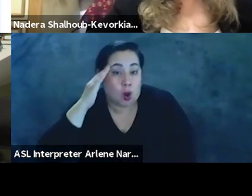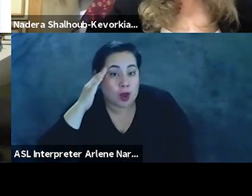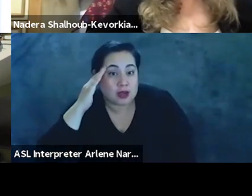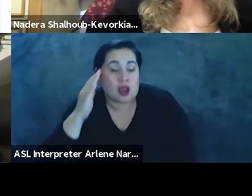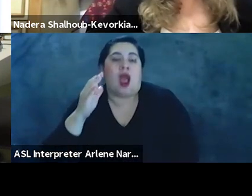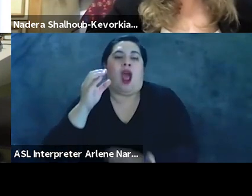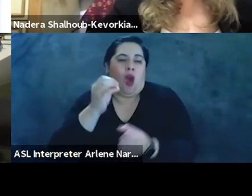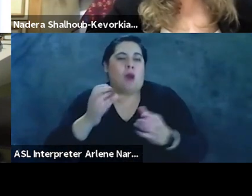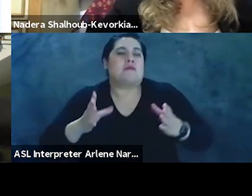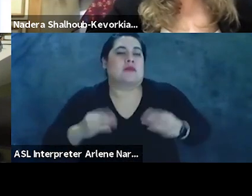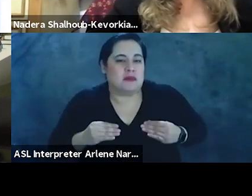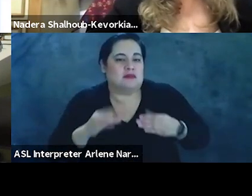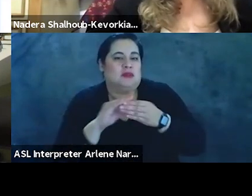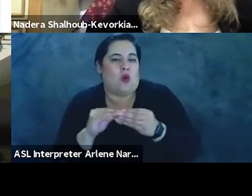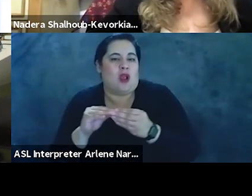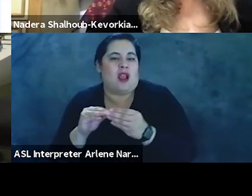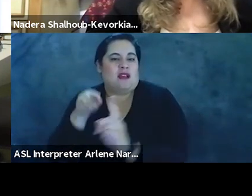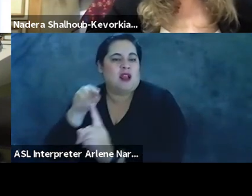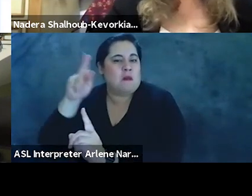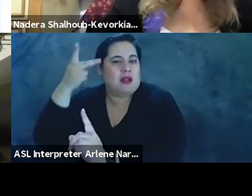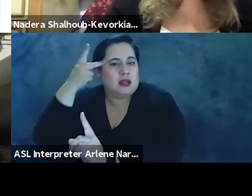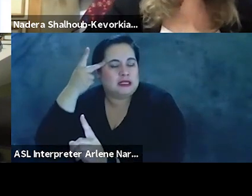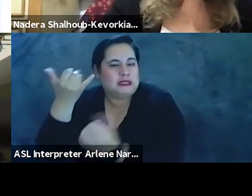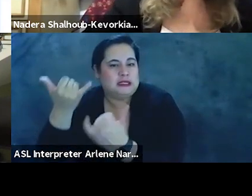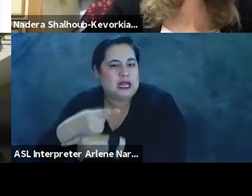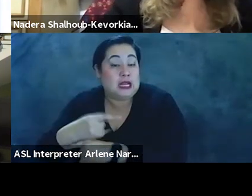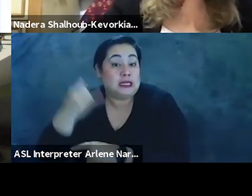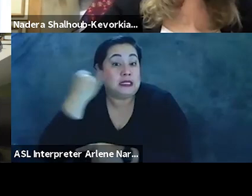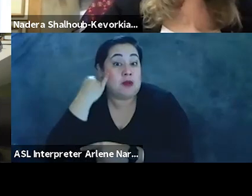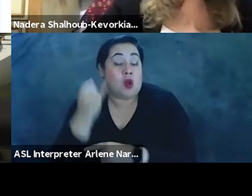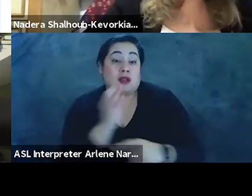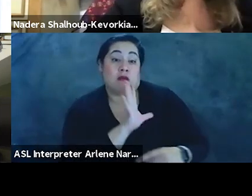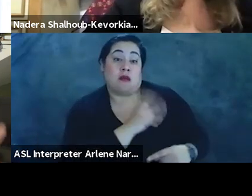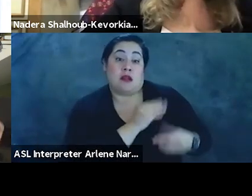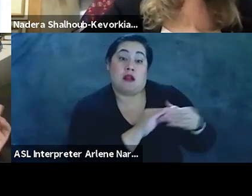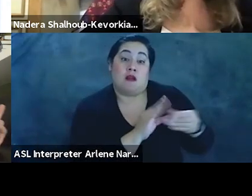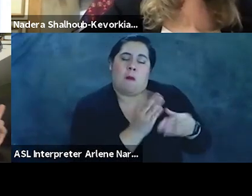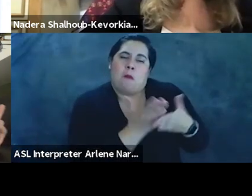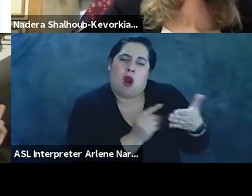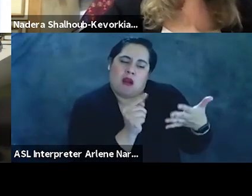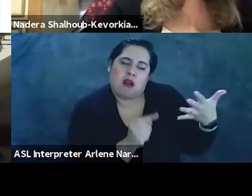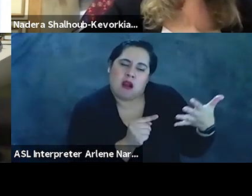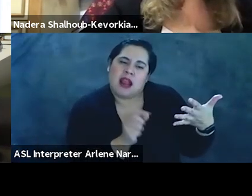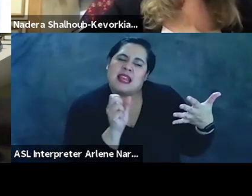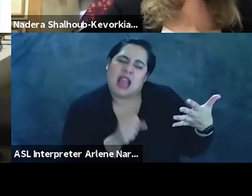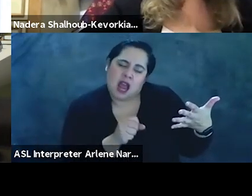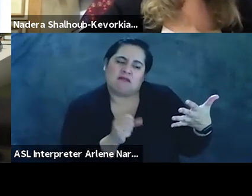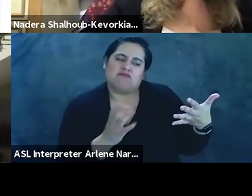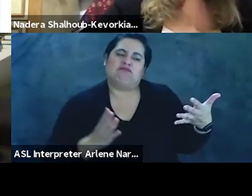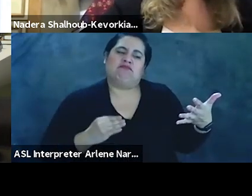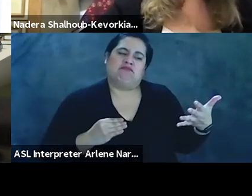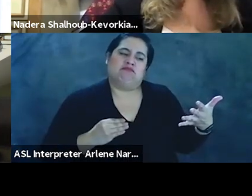politics today. What if the Palestinian narrative, or at least foundational elements of it, can be, quote, officially admitted to